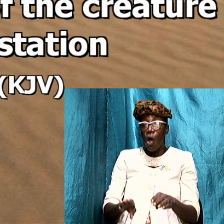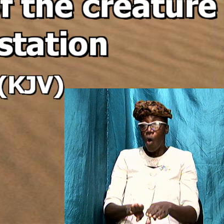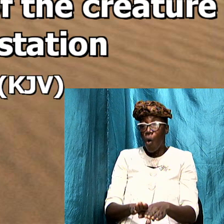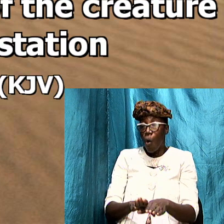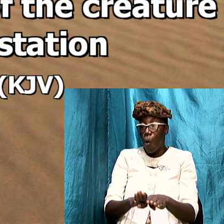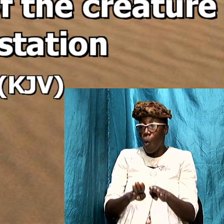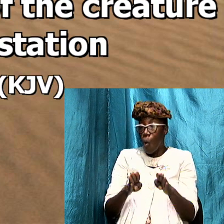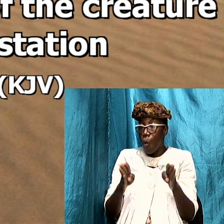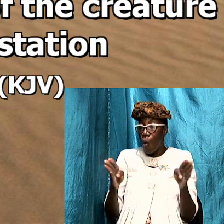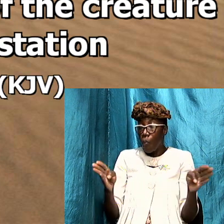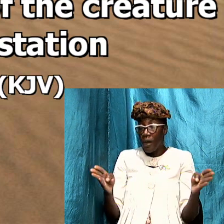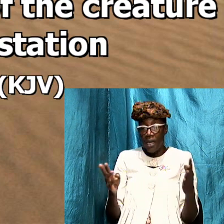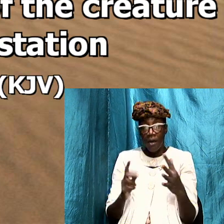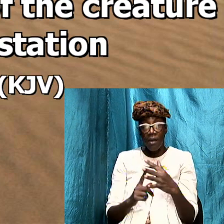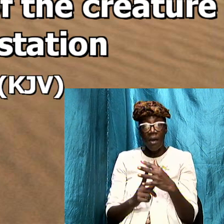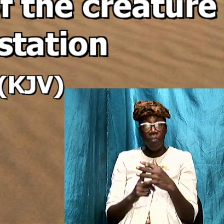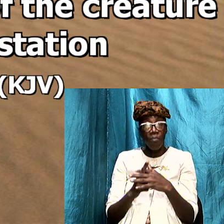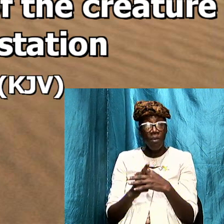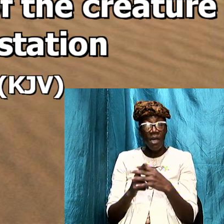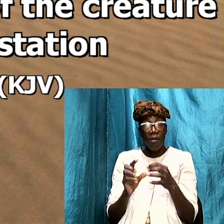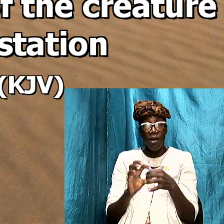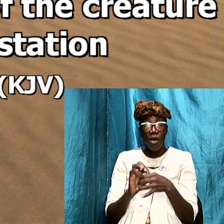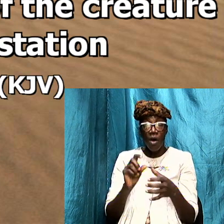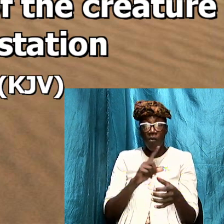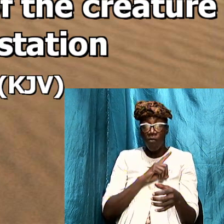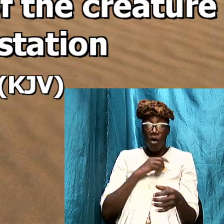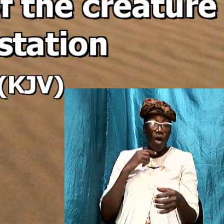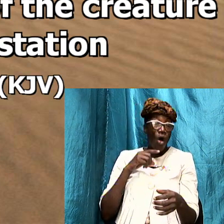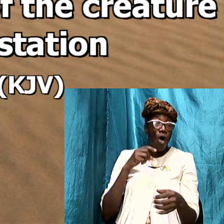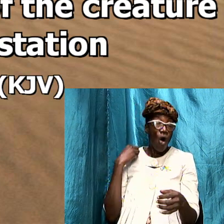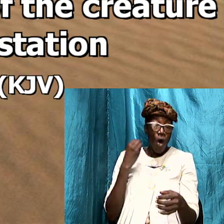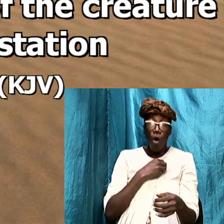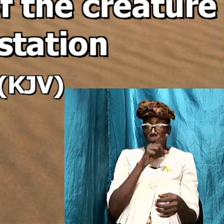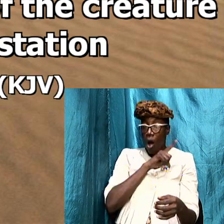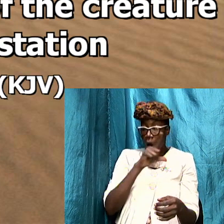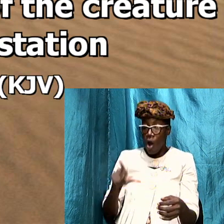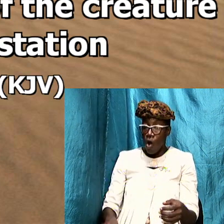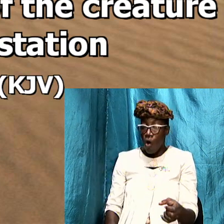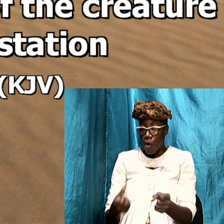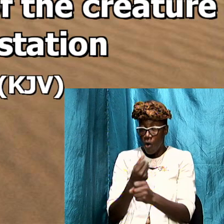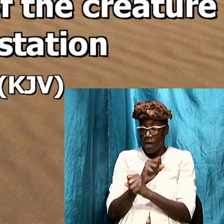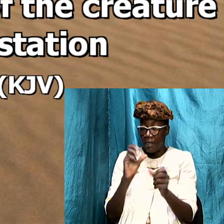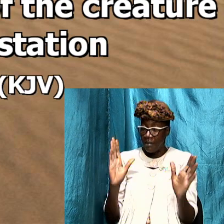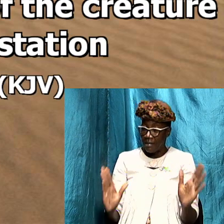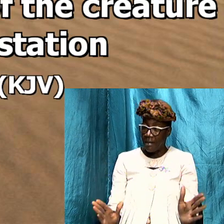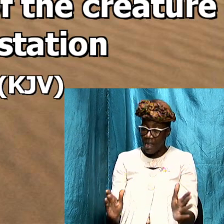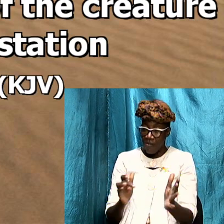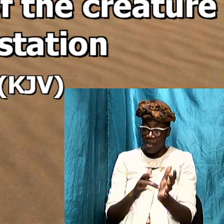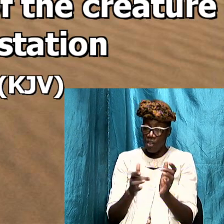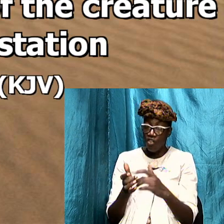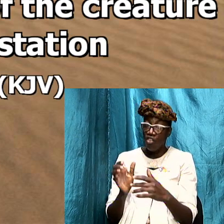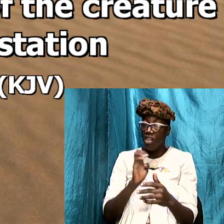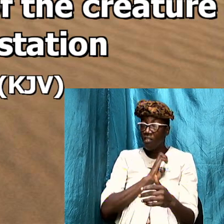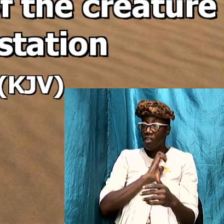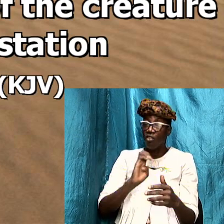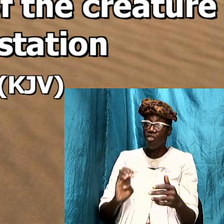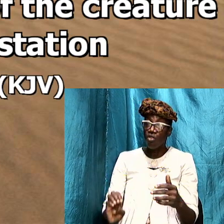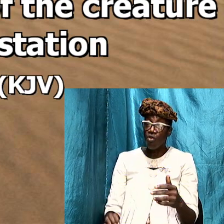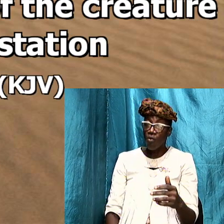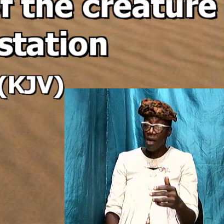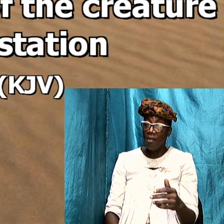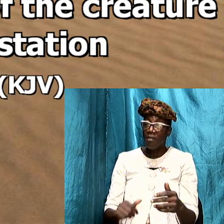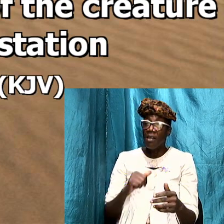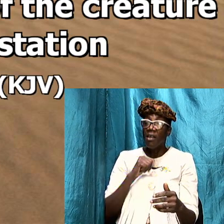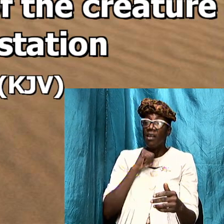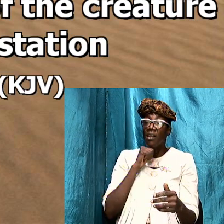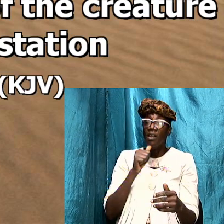appearing of our Lord and Savior Jesus Christ it is not